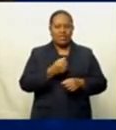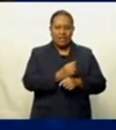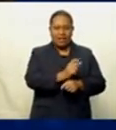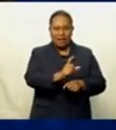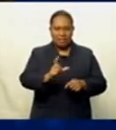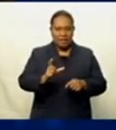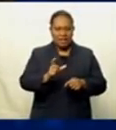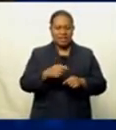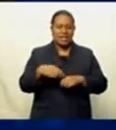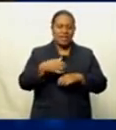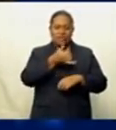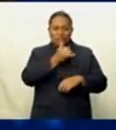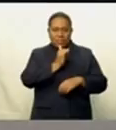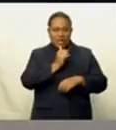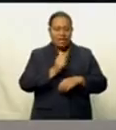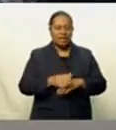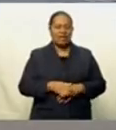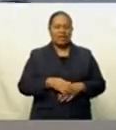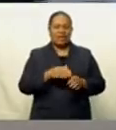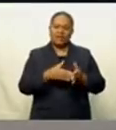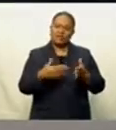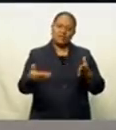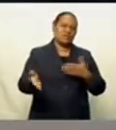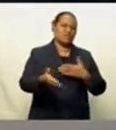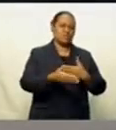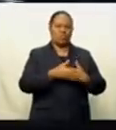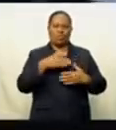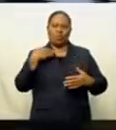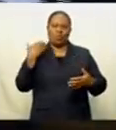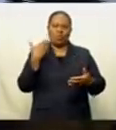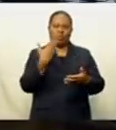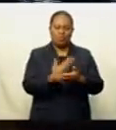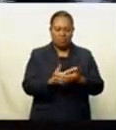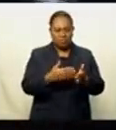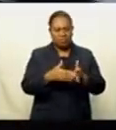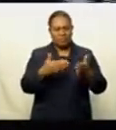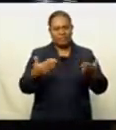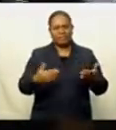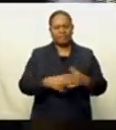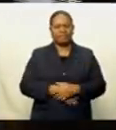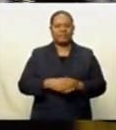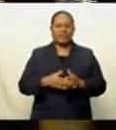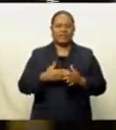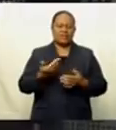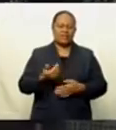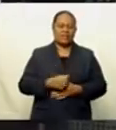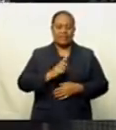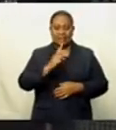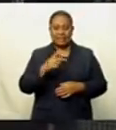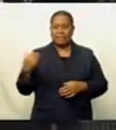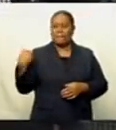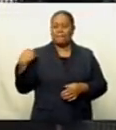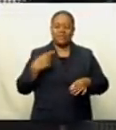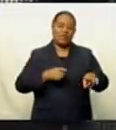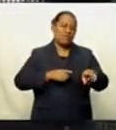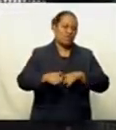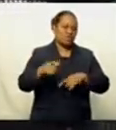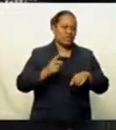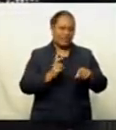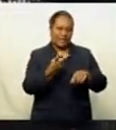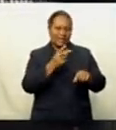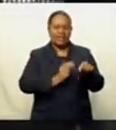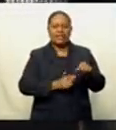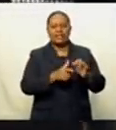and sale since April 19th. The company says they are significantly impacted by the second wave. In a statement, the manufacturers